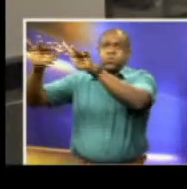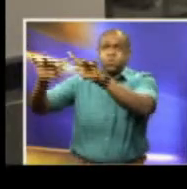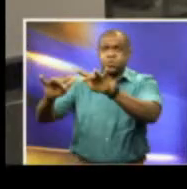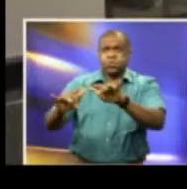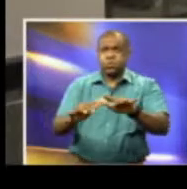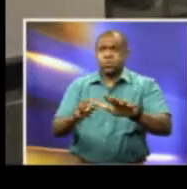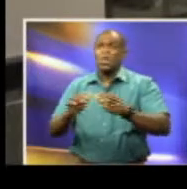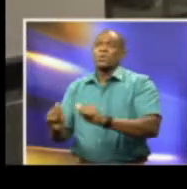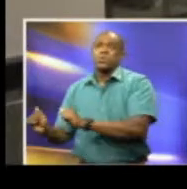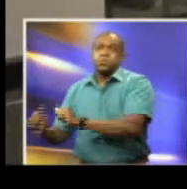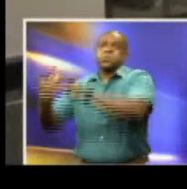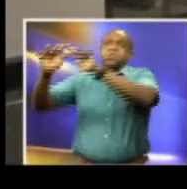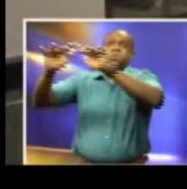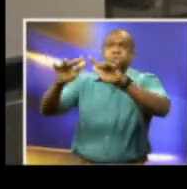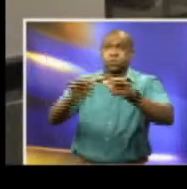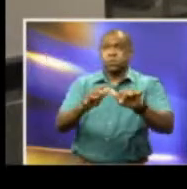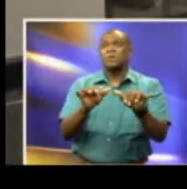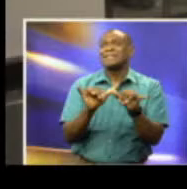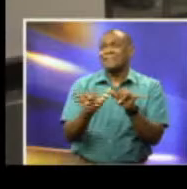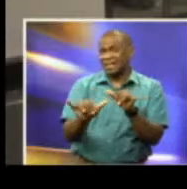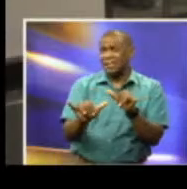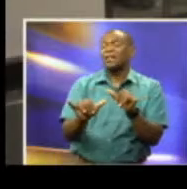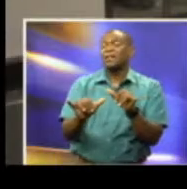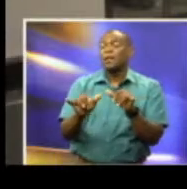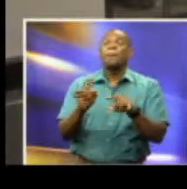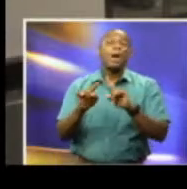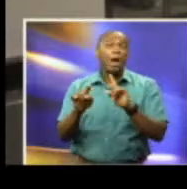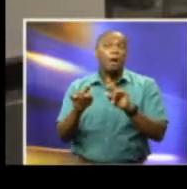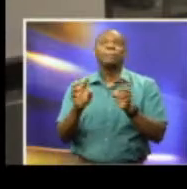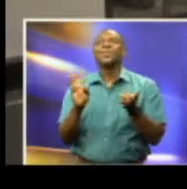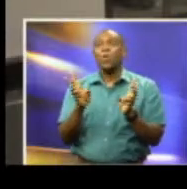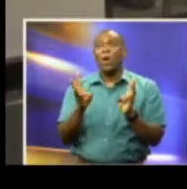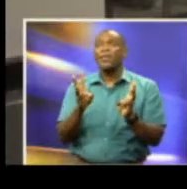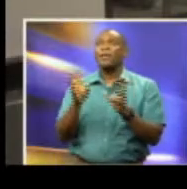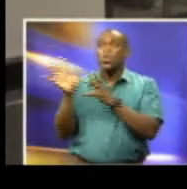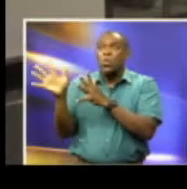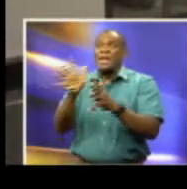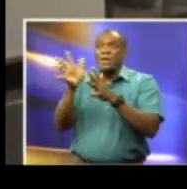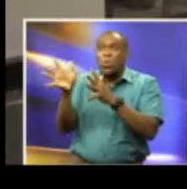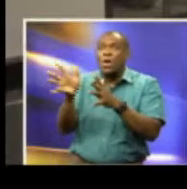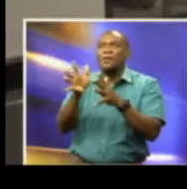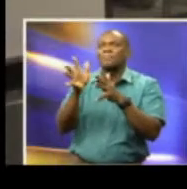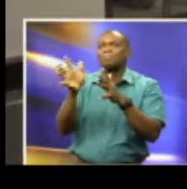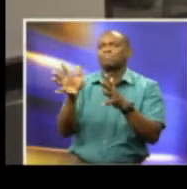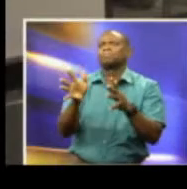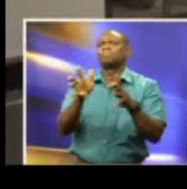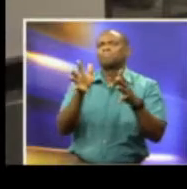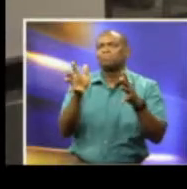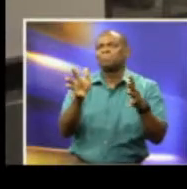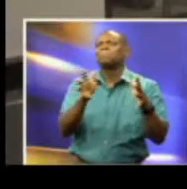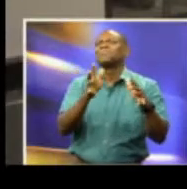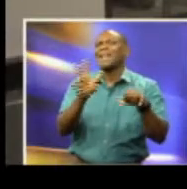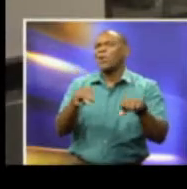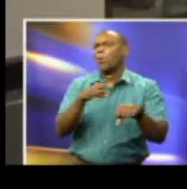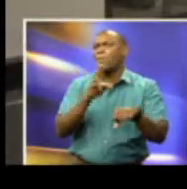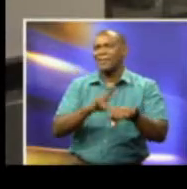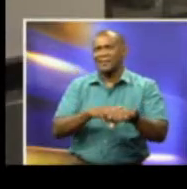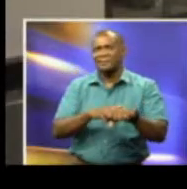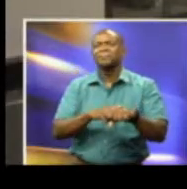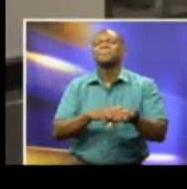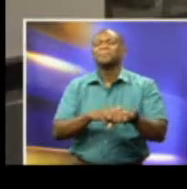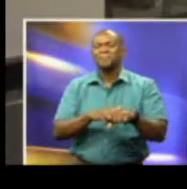fair weather this time and gentler winds. This afternoon, the islands were bracing for wicked wind action earlier today,